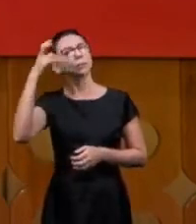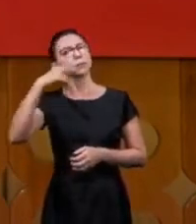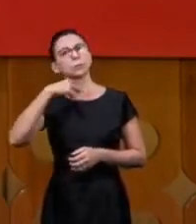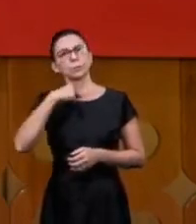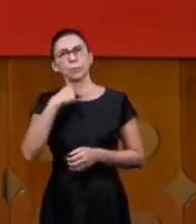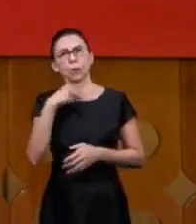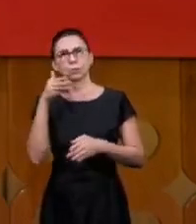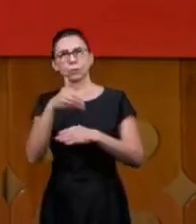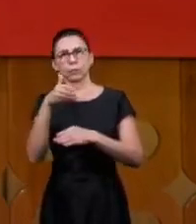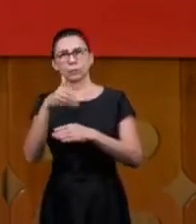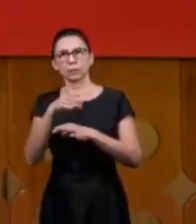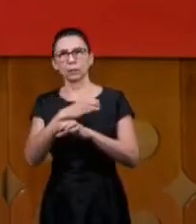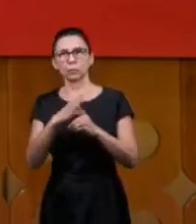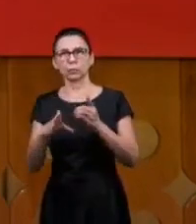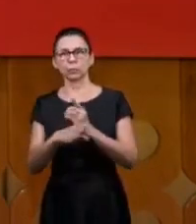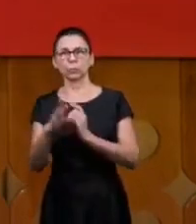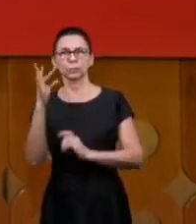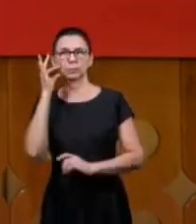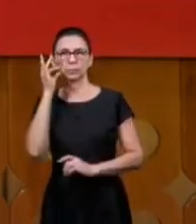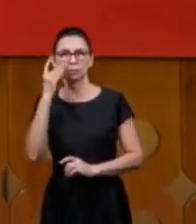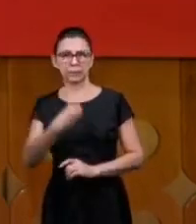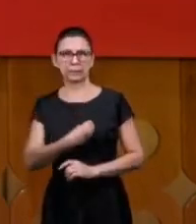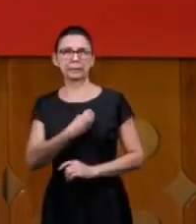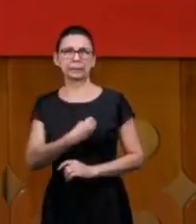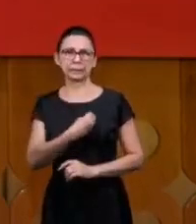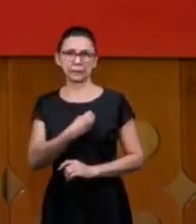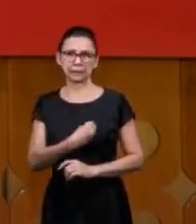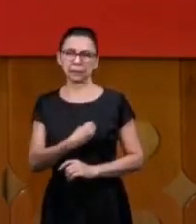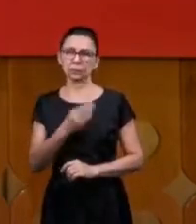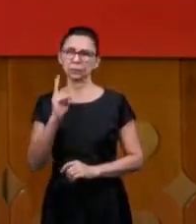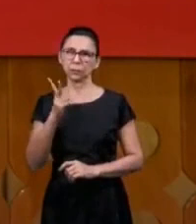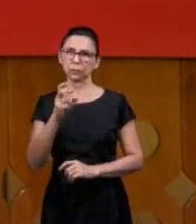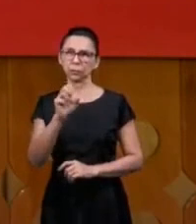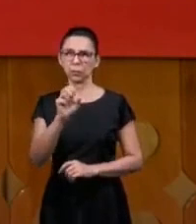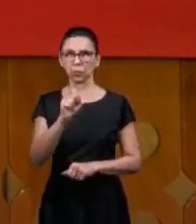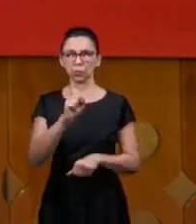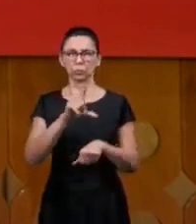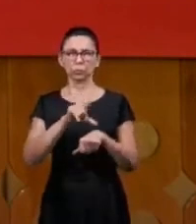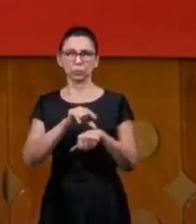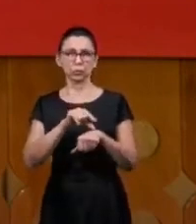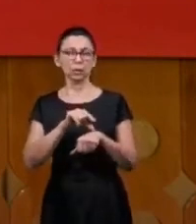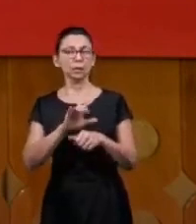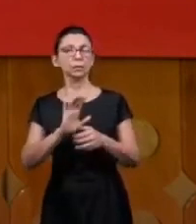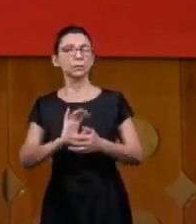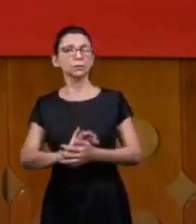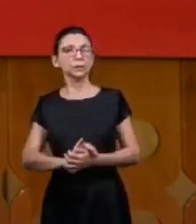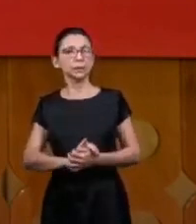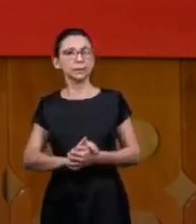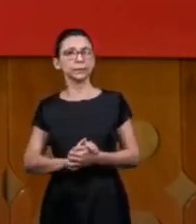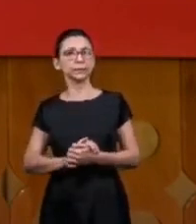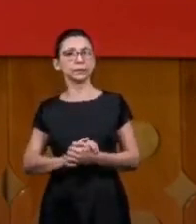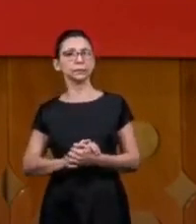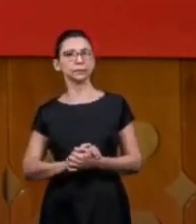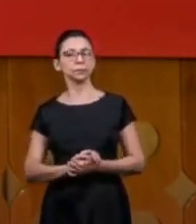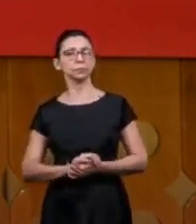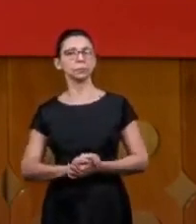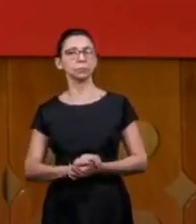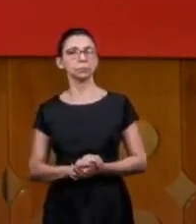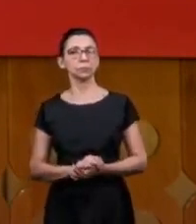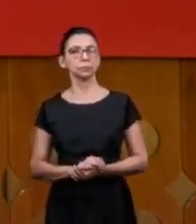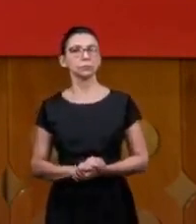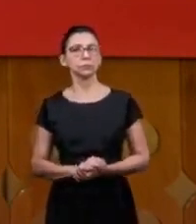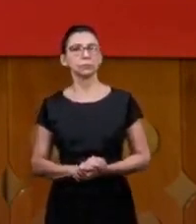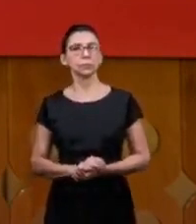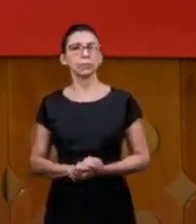go to the presencial services you can participate in the online services as well God will